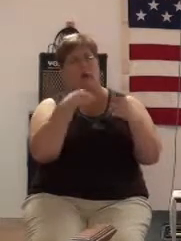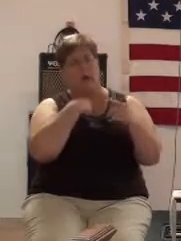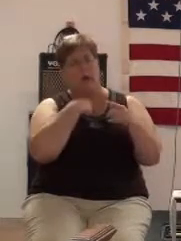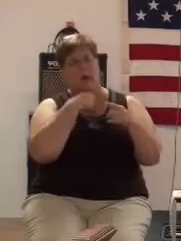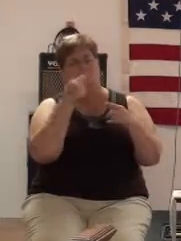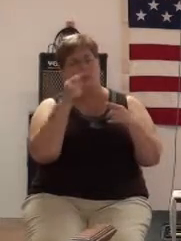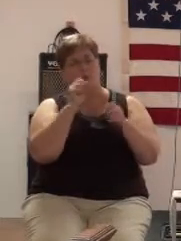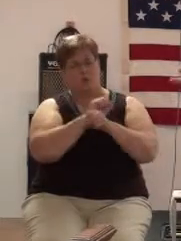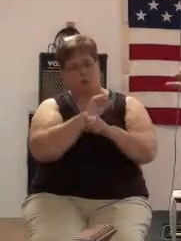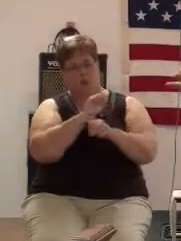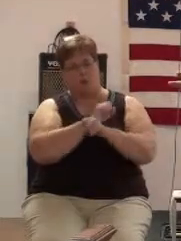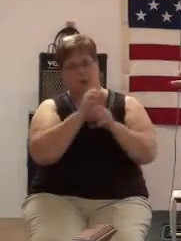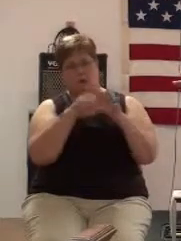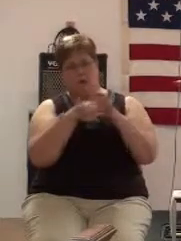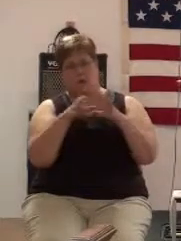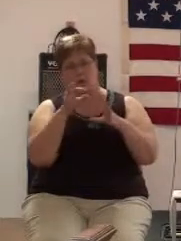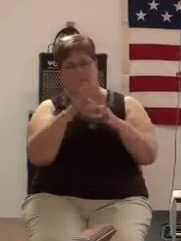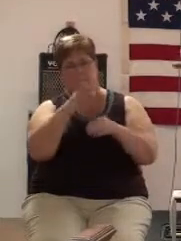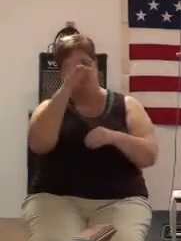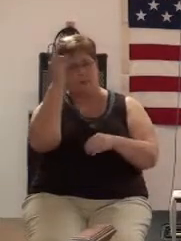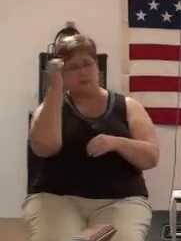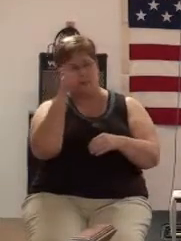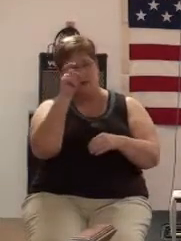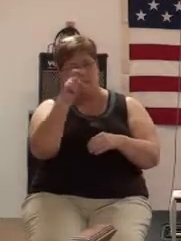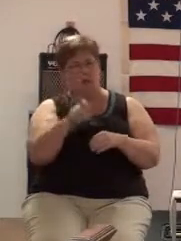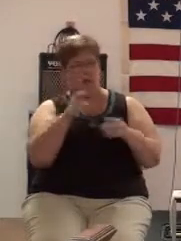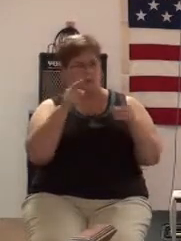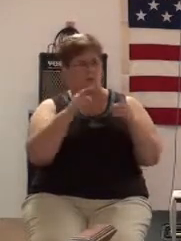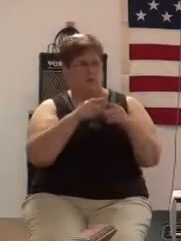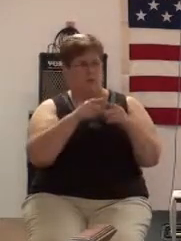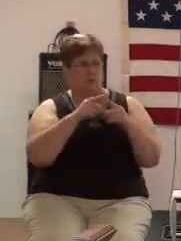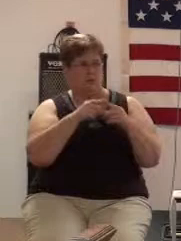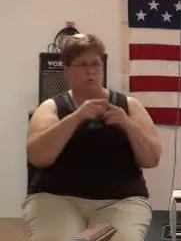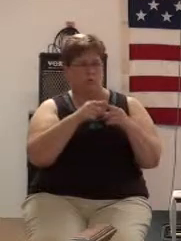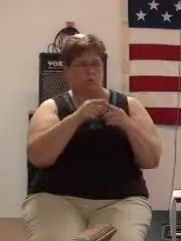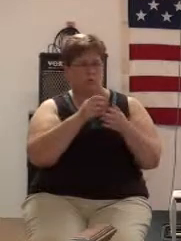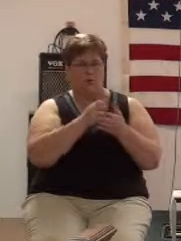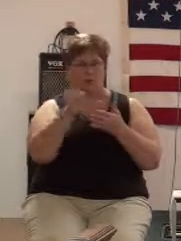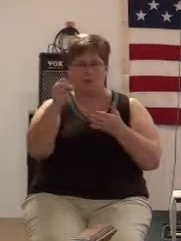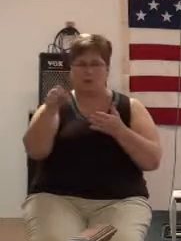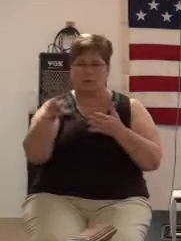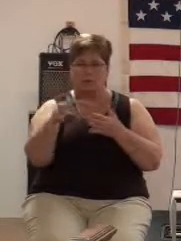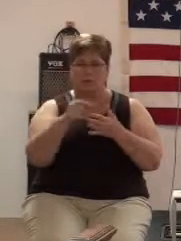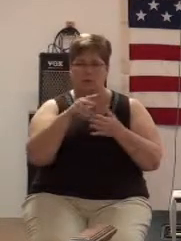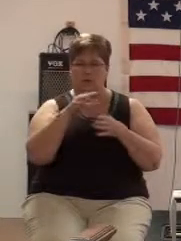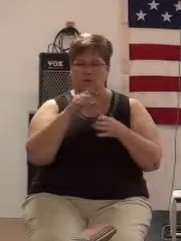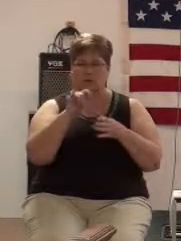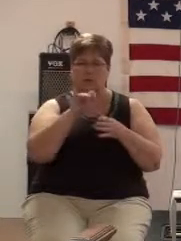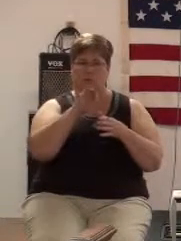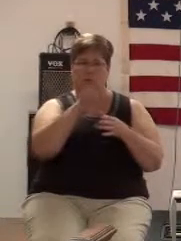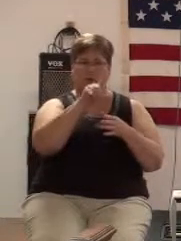the working of the Spirit it has to take away the stability of man.